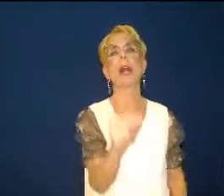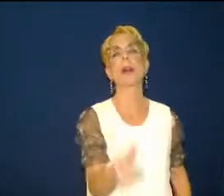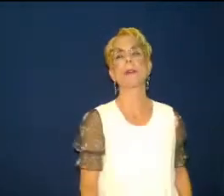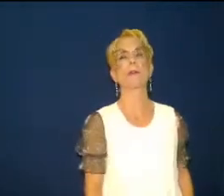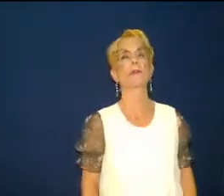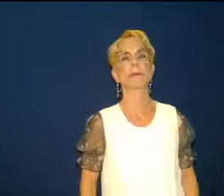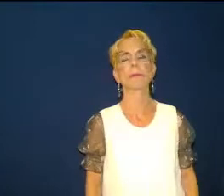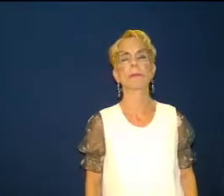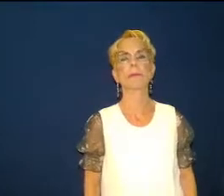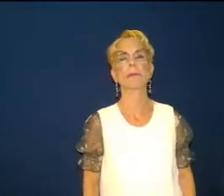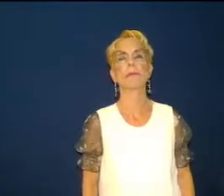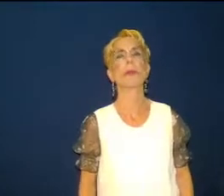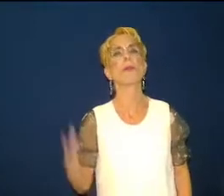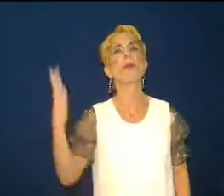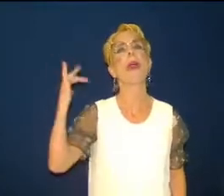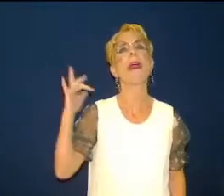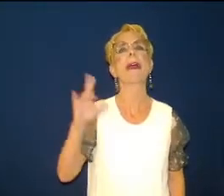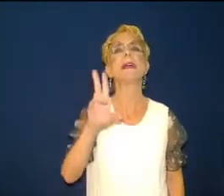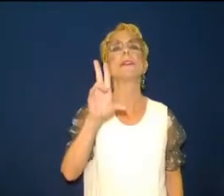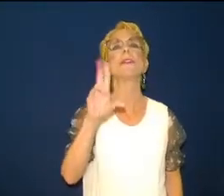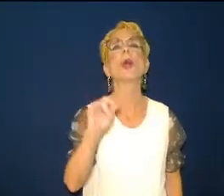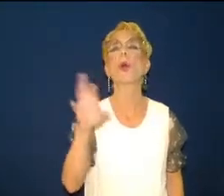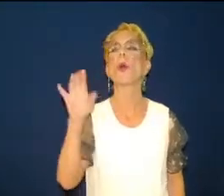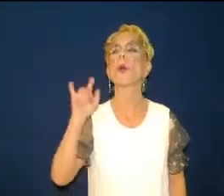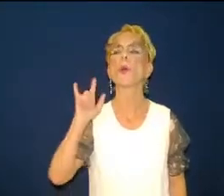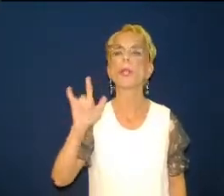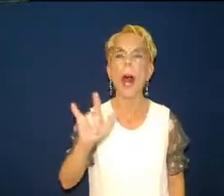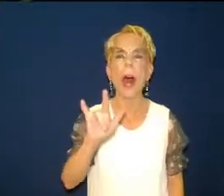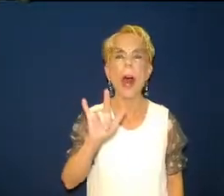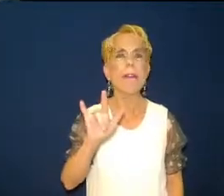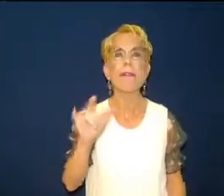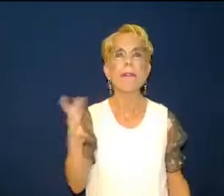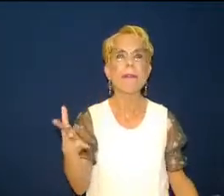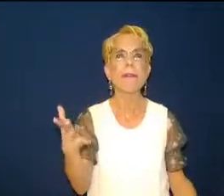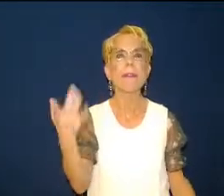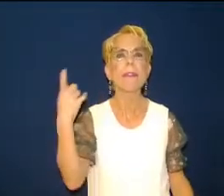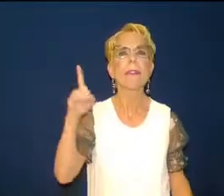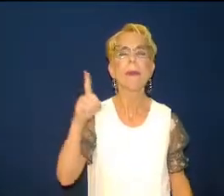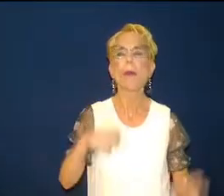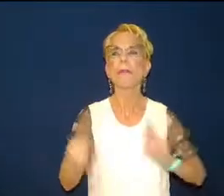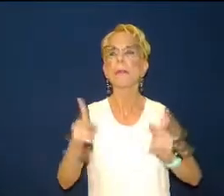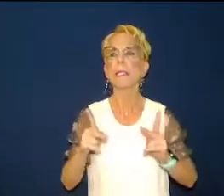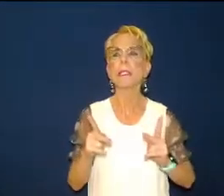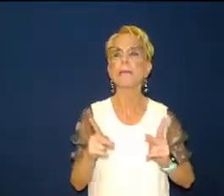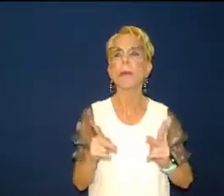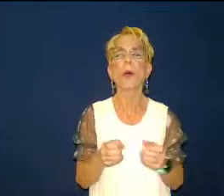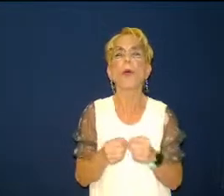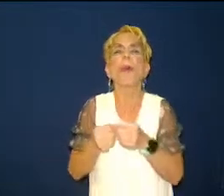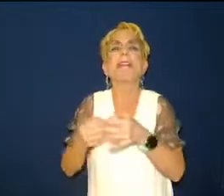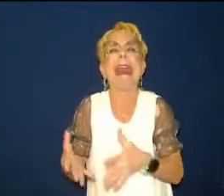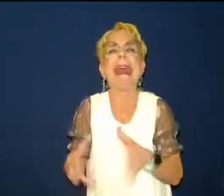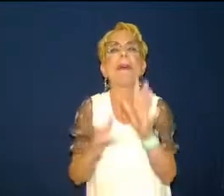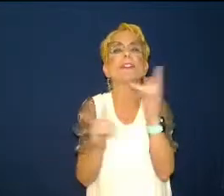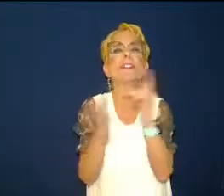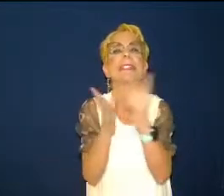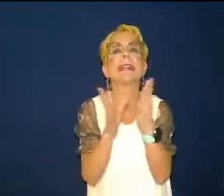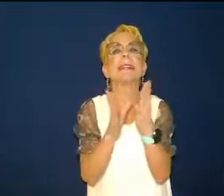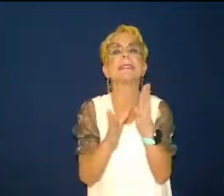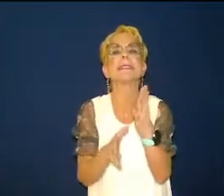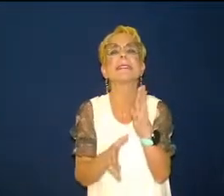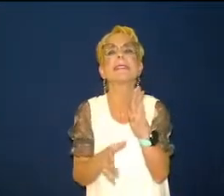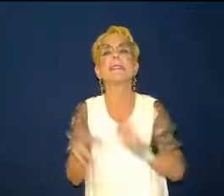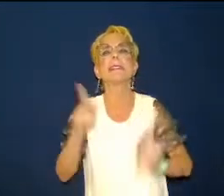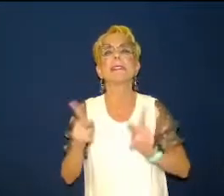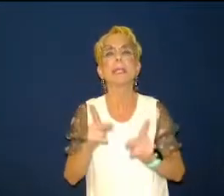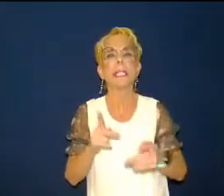real love for the lost that's what's a that's what a poor church is that's what a dying church is that does not have a real